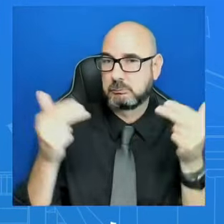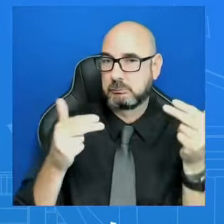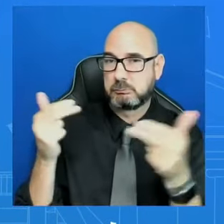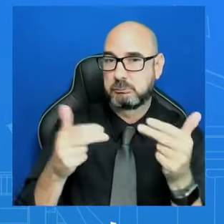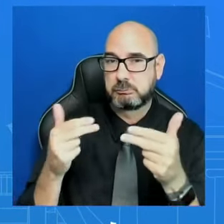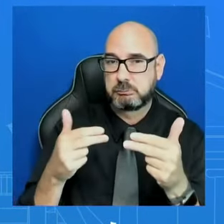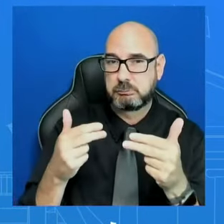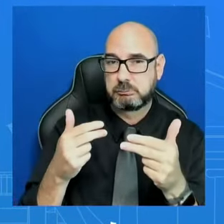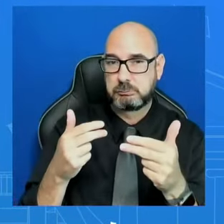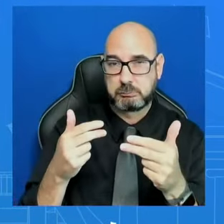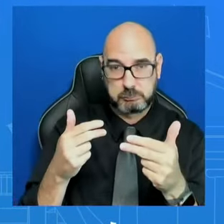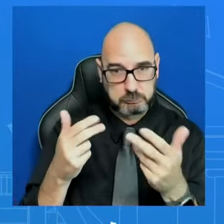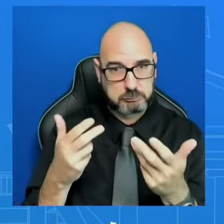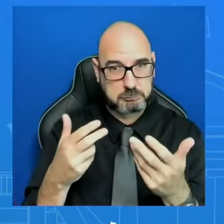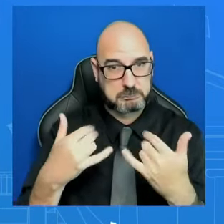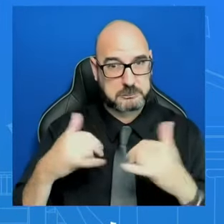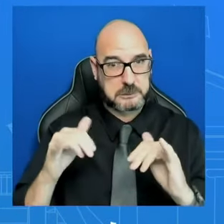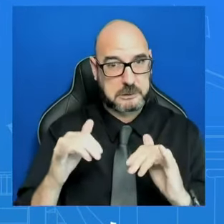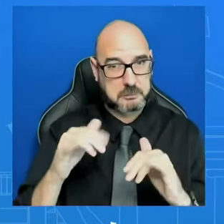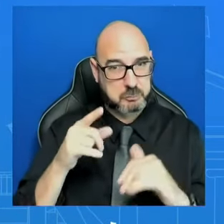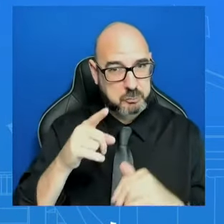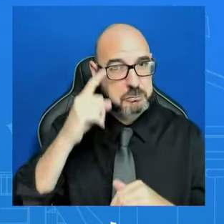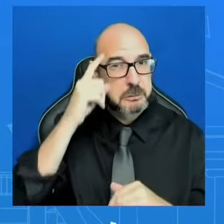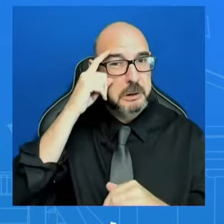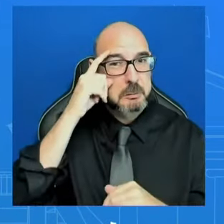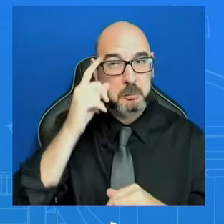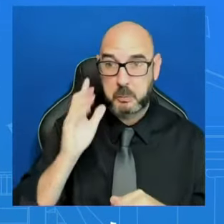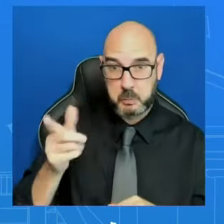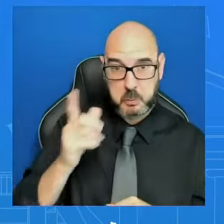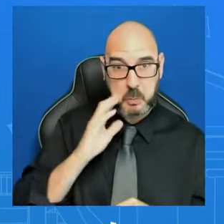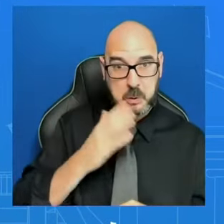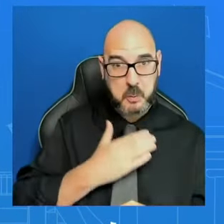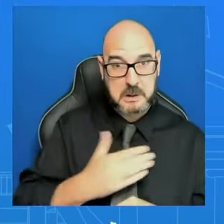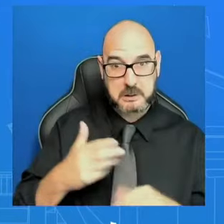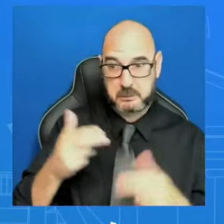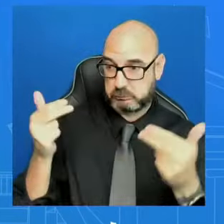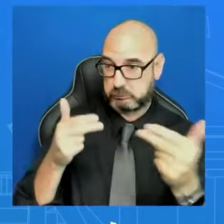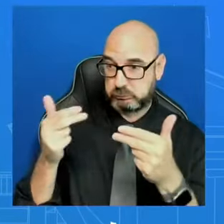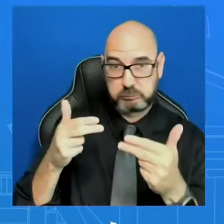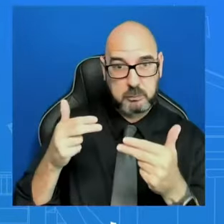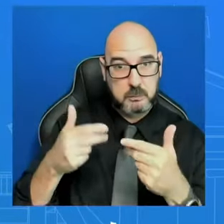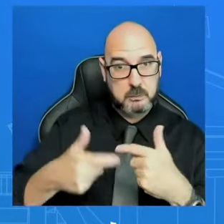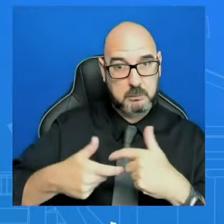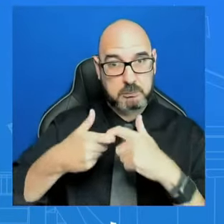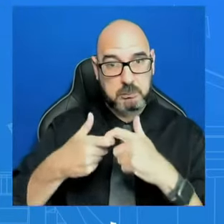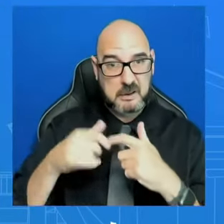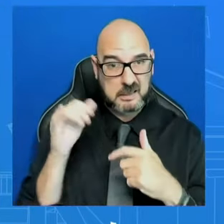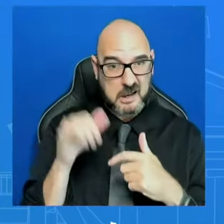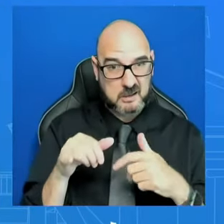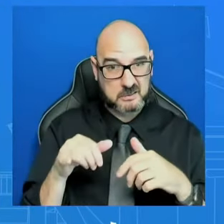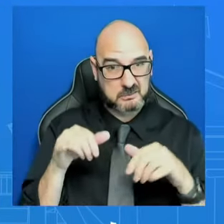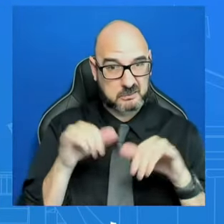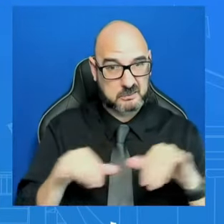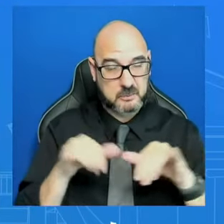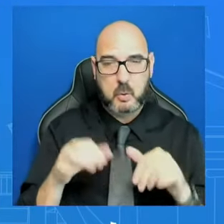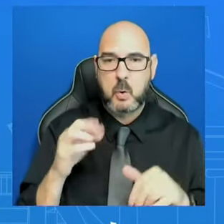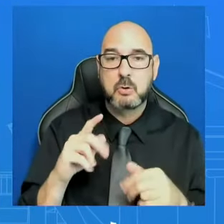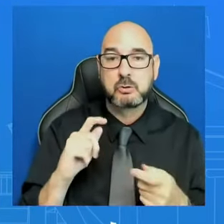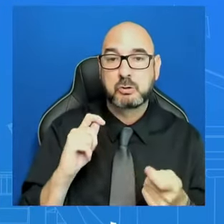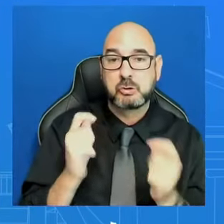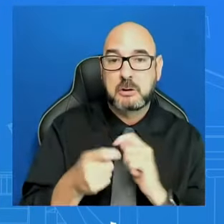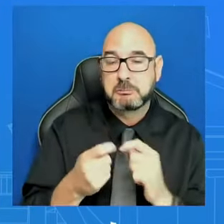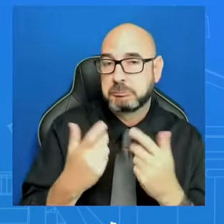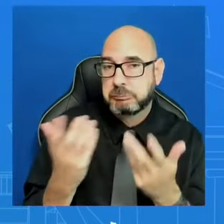willingness to reach a ceasefire deal changed in the last several weeks. No, look, it takes active